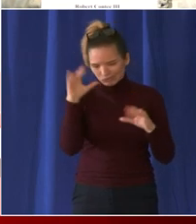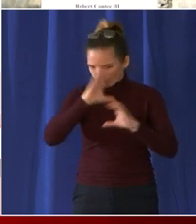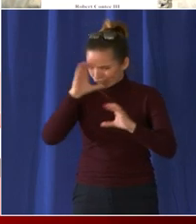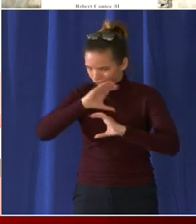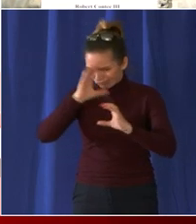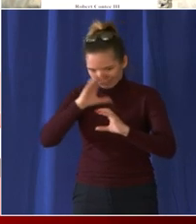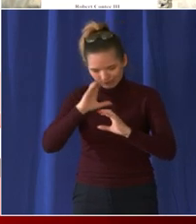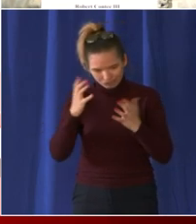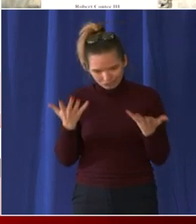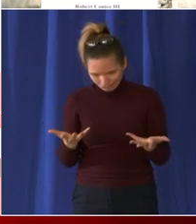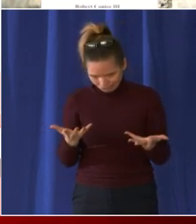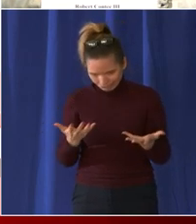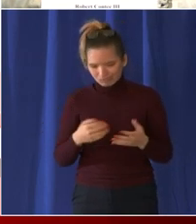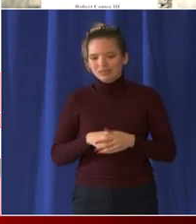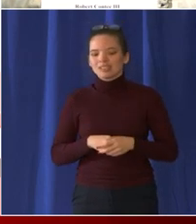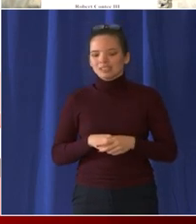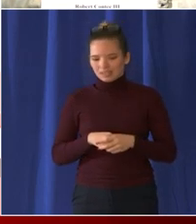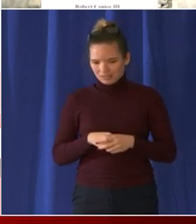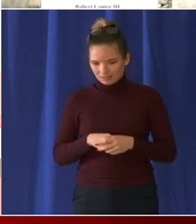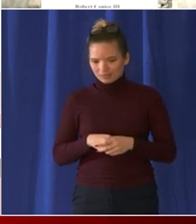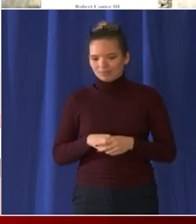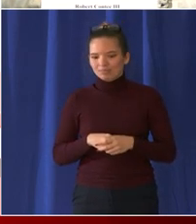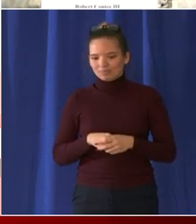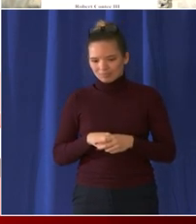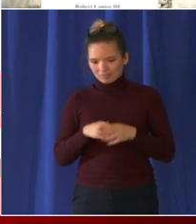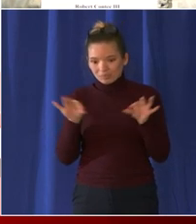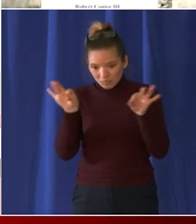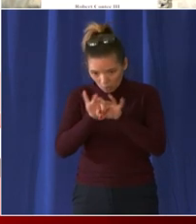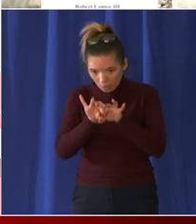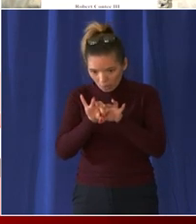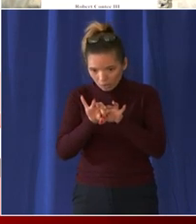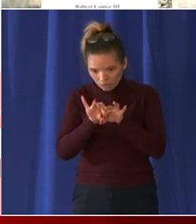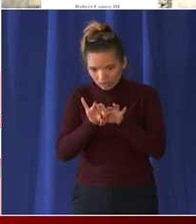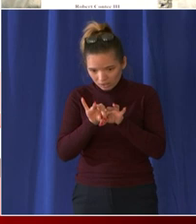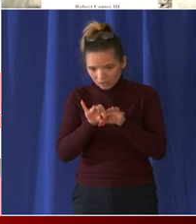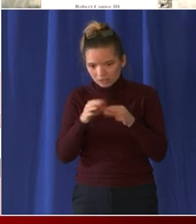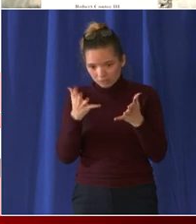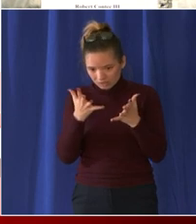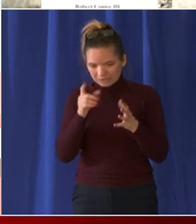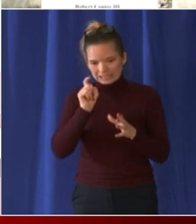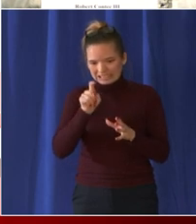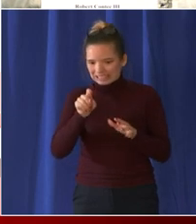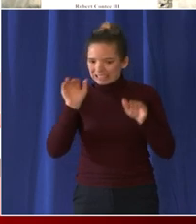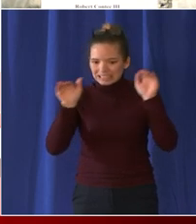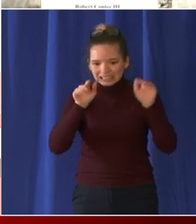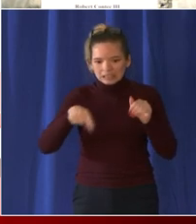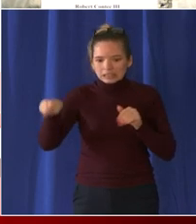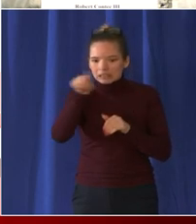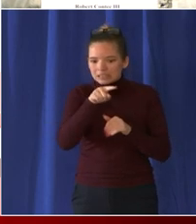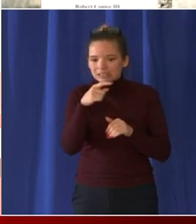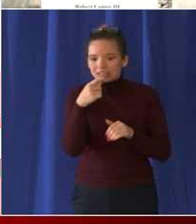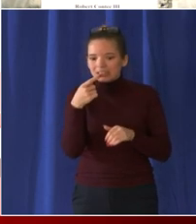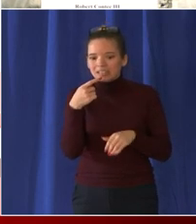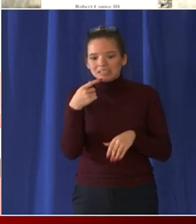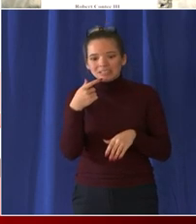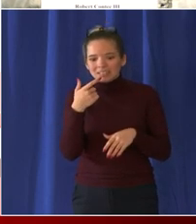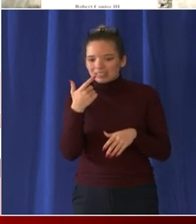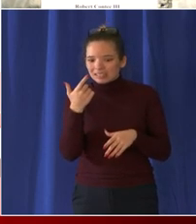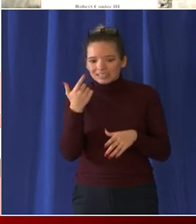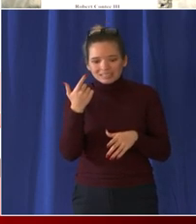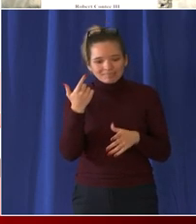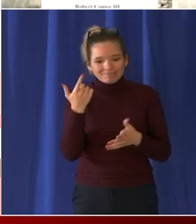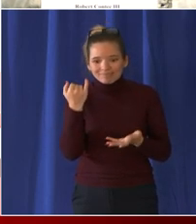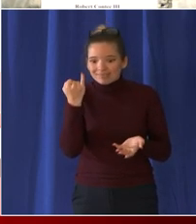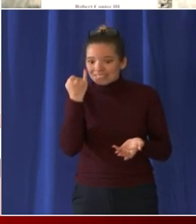and we want to get that information or keep it out there in the forefront with community members we are still looking for this